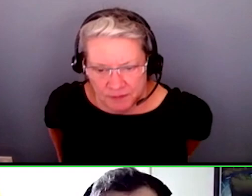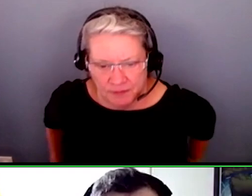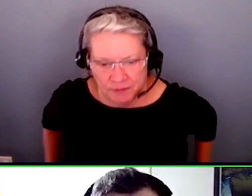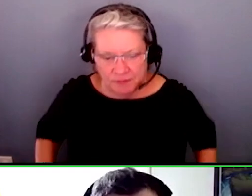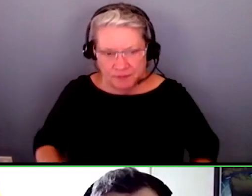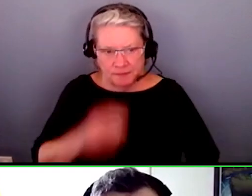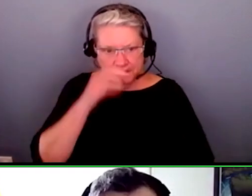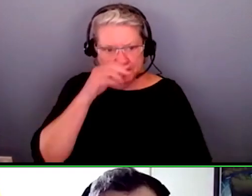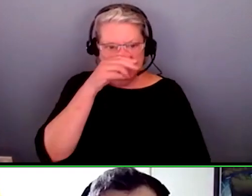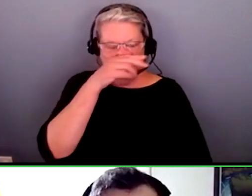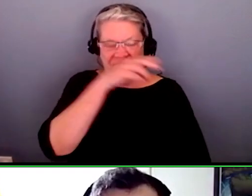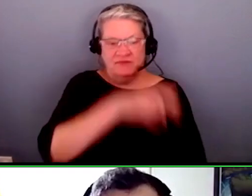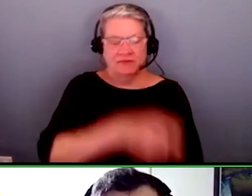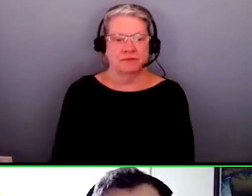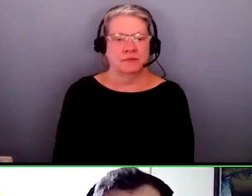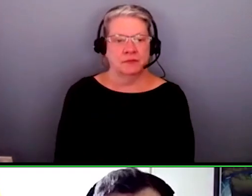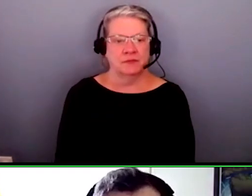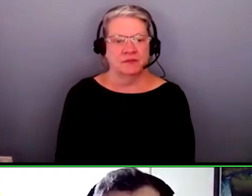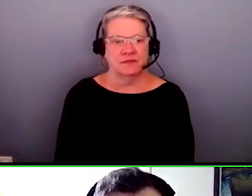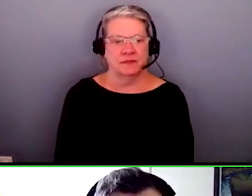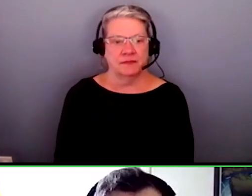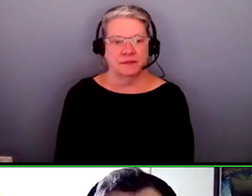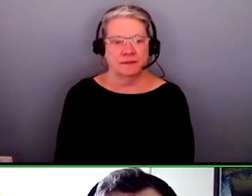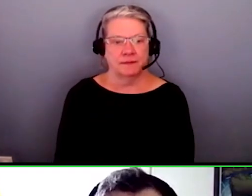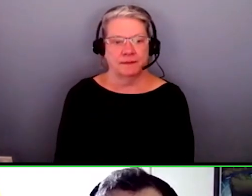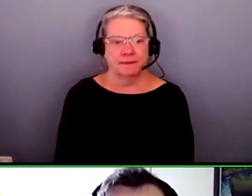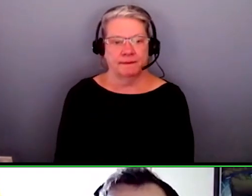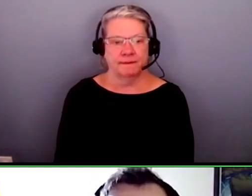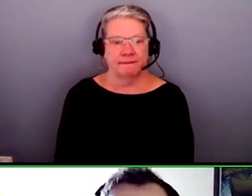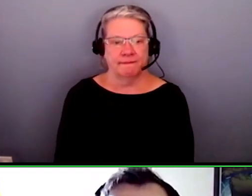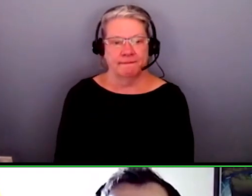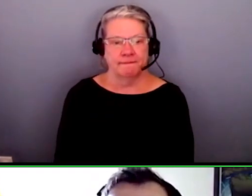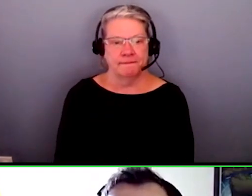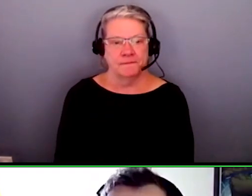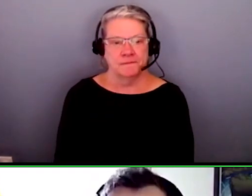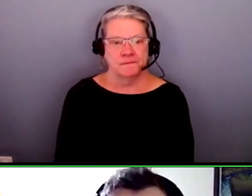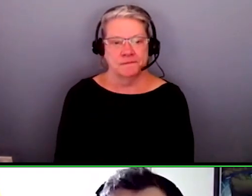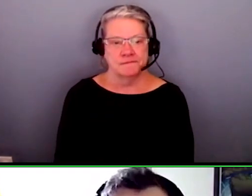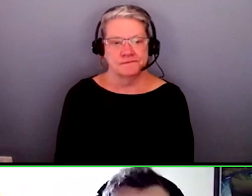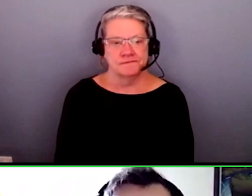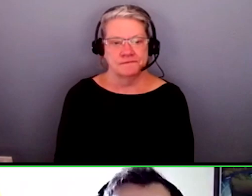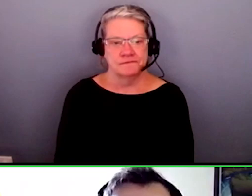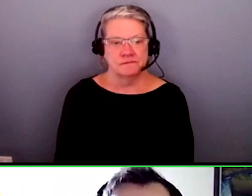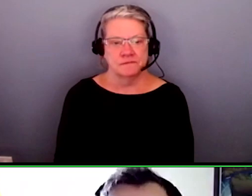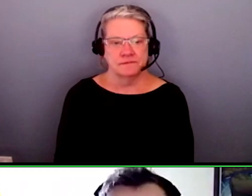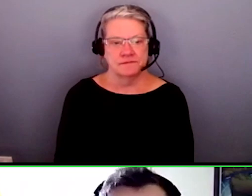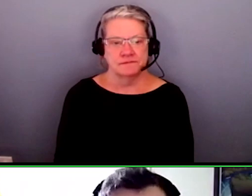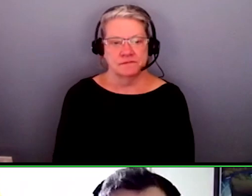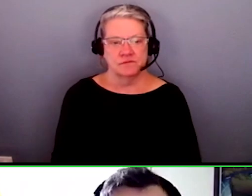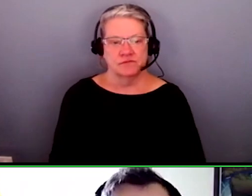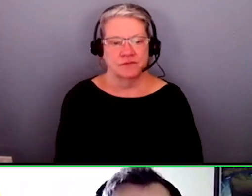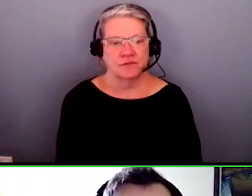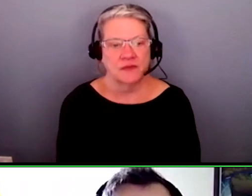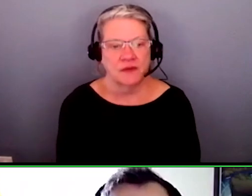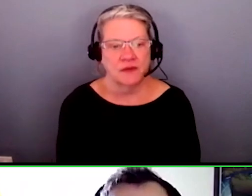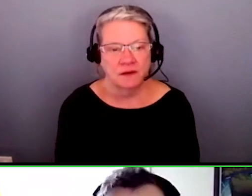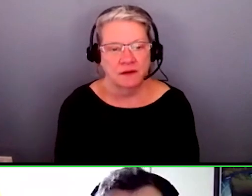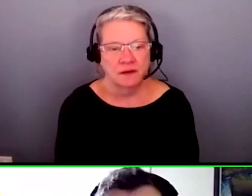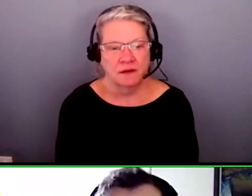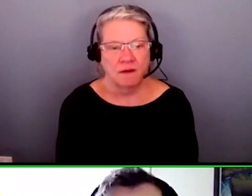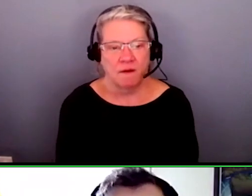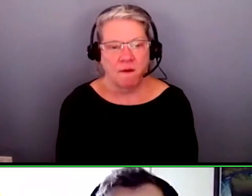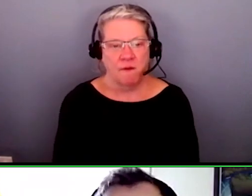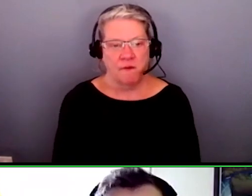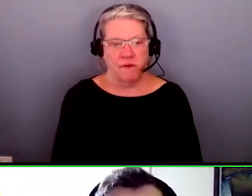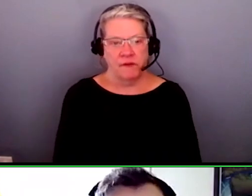willing to work with Medicaid patients, you will run into more IDD patients. To some extent, if you're good and word